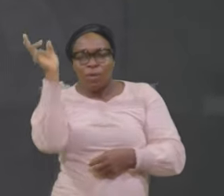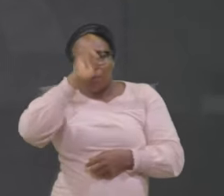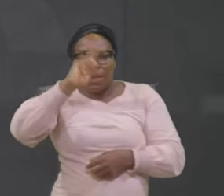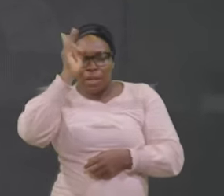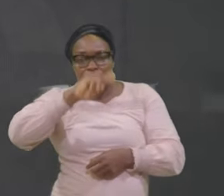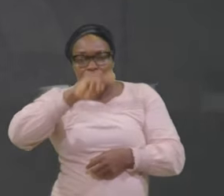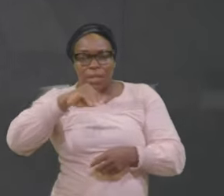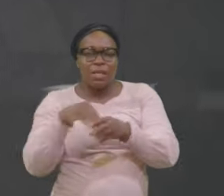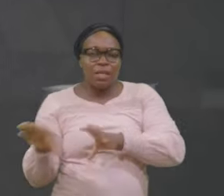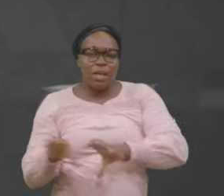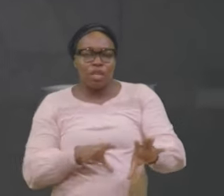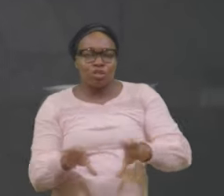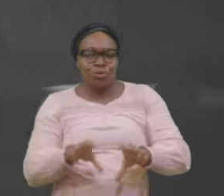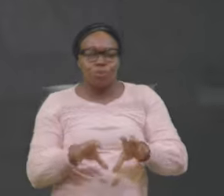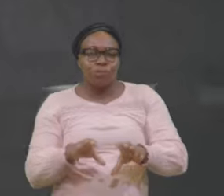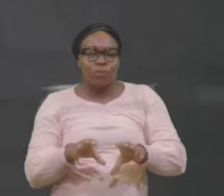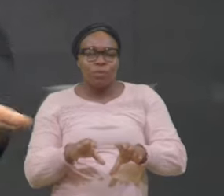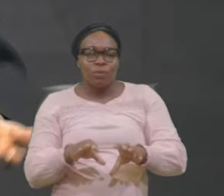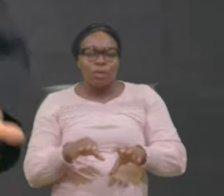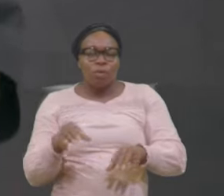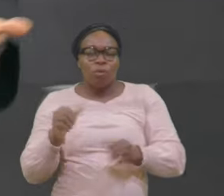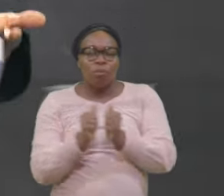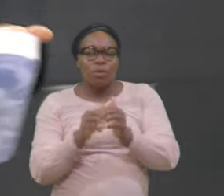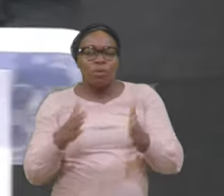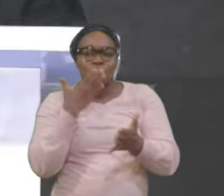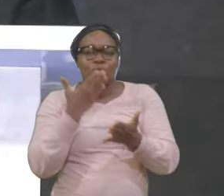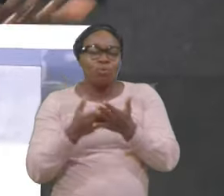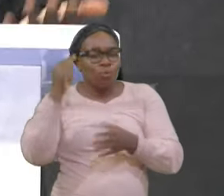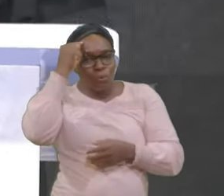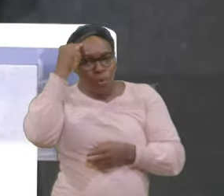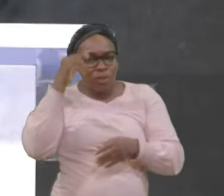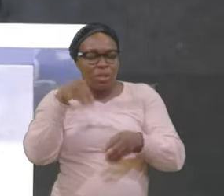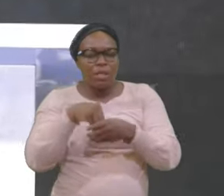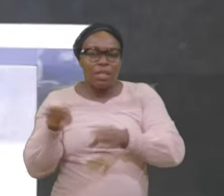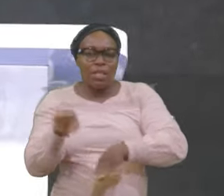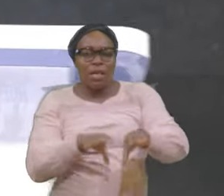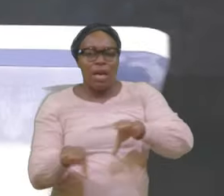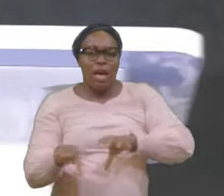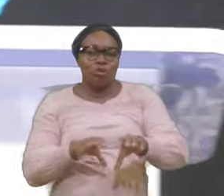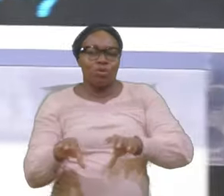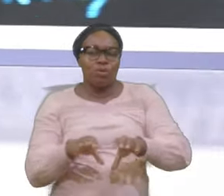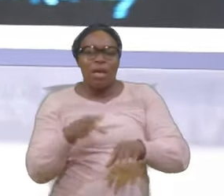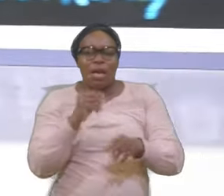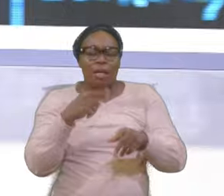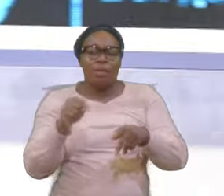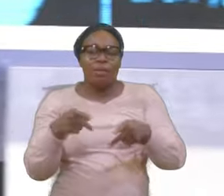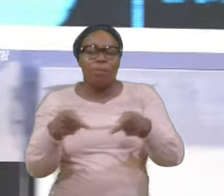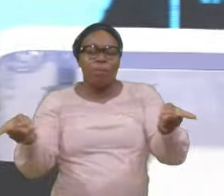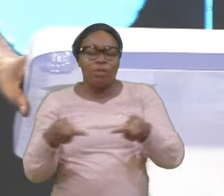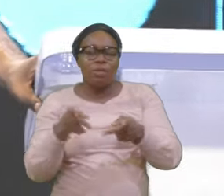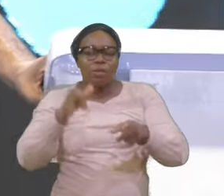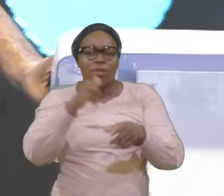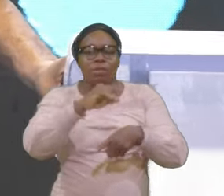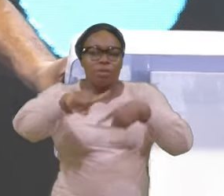Thoughtless In their Action And in the Things They do And the Places They go And the Interactions They have